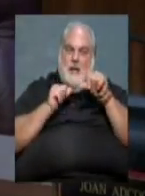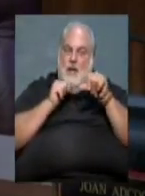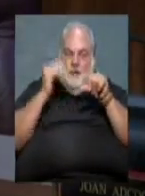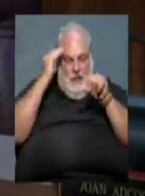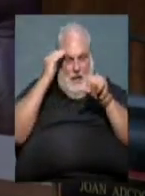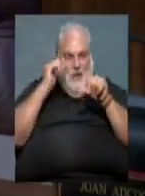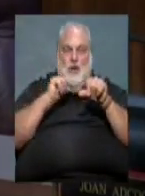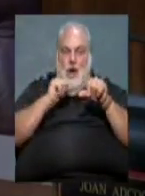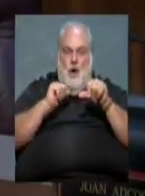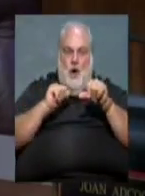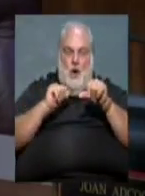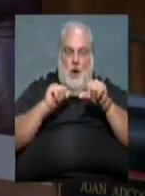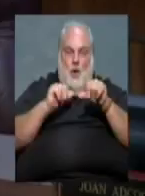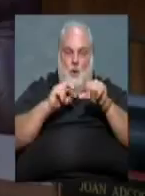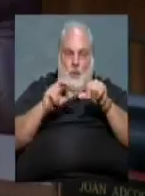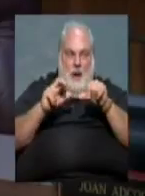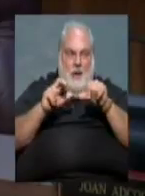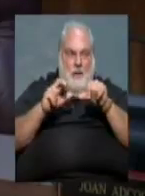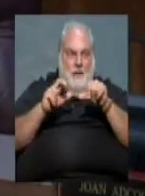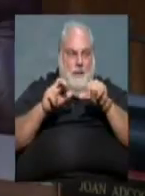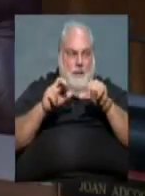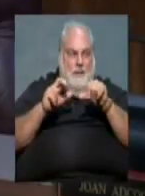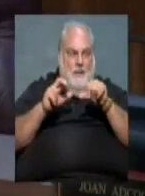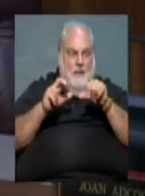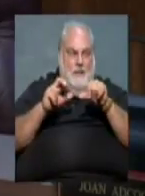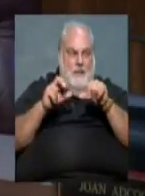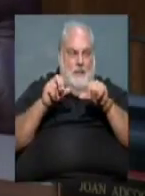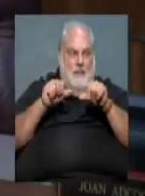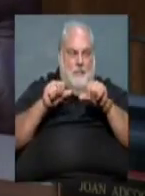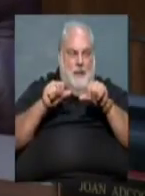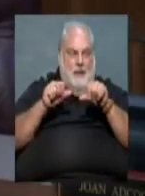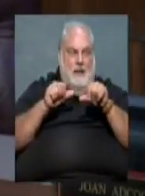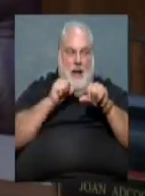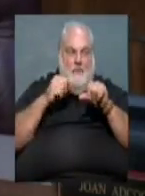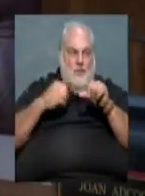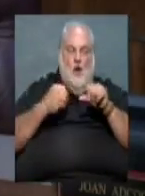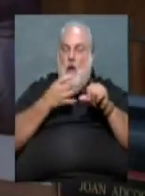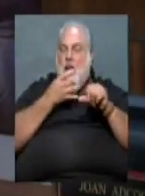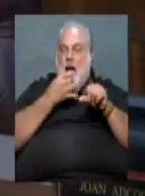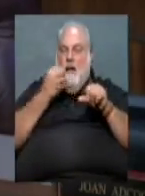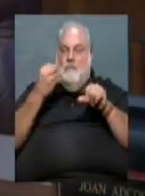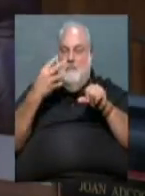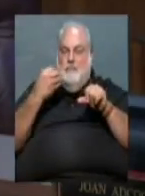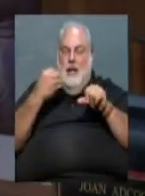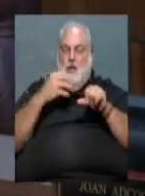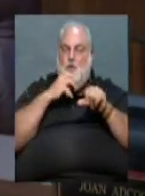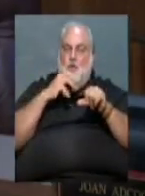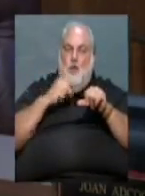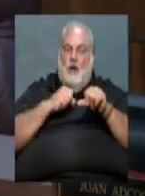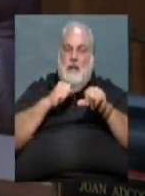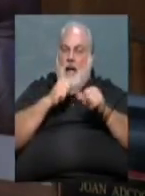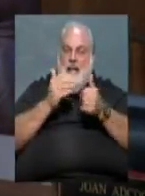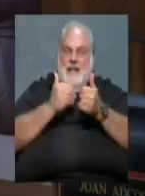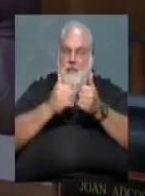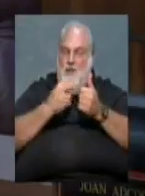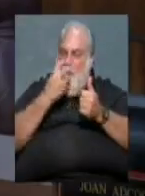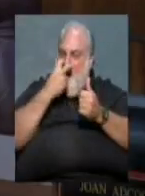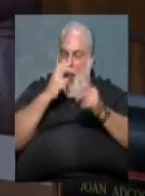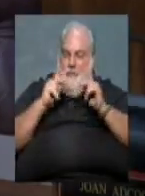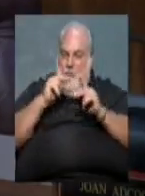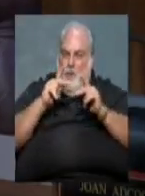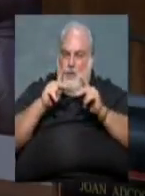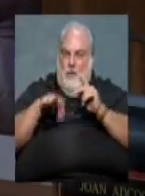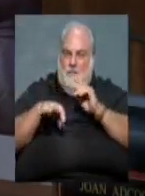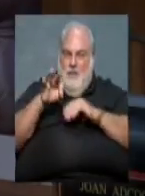to go right when they push the button, these little buttons don't have a red light and are too old and not easy for blind people to